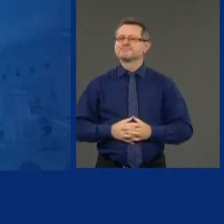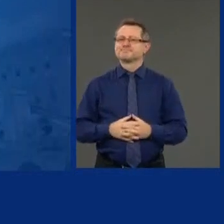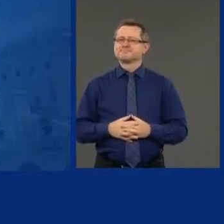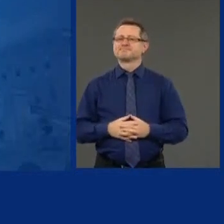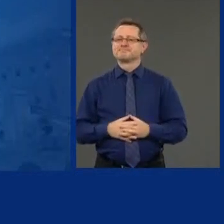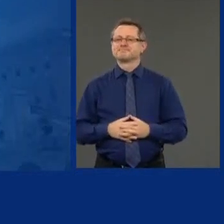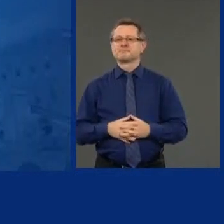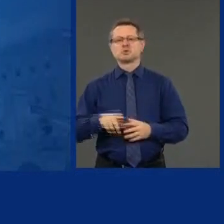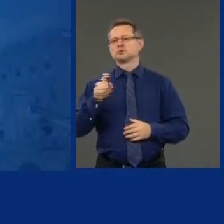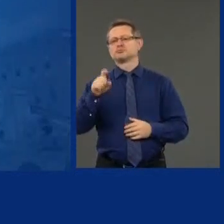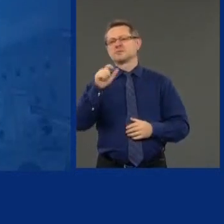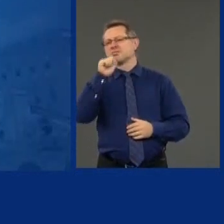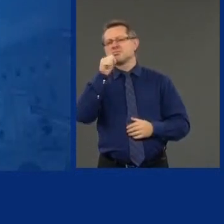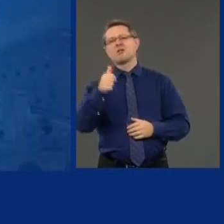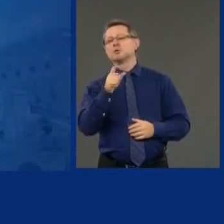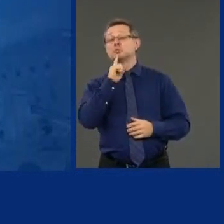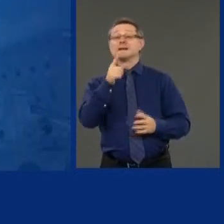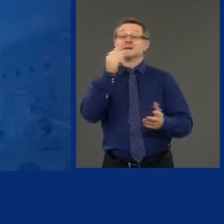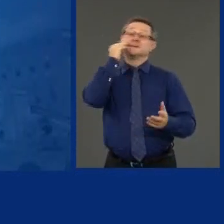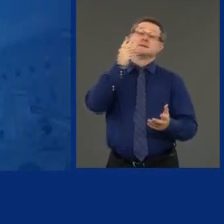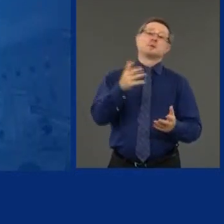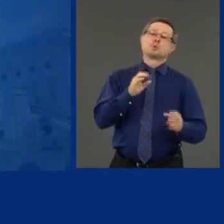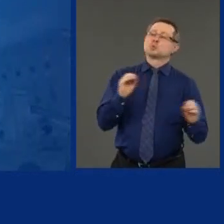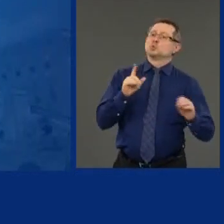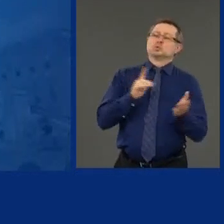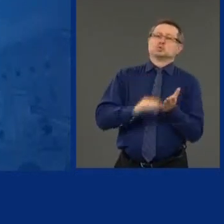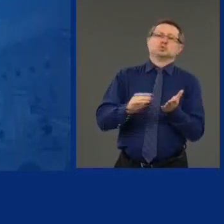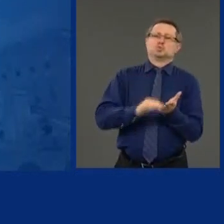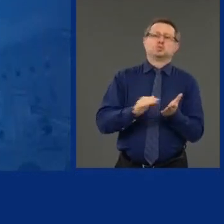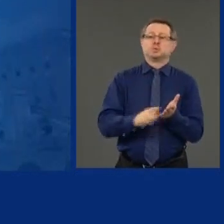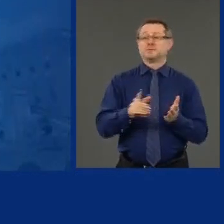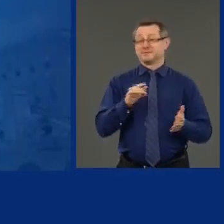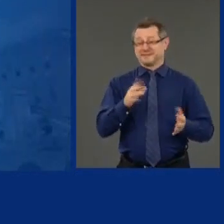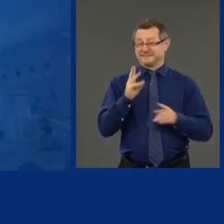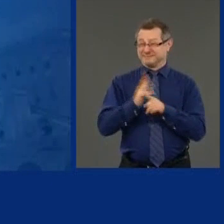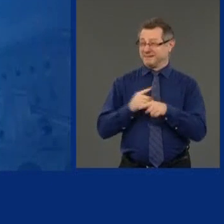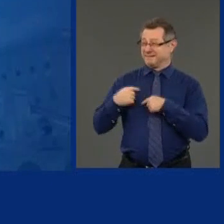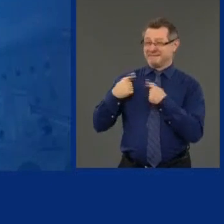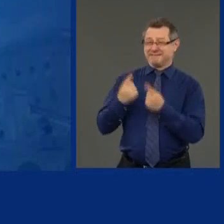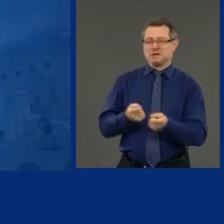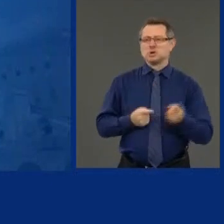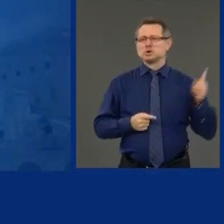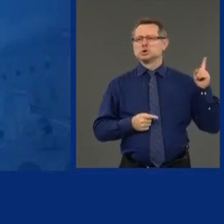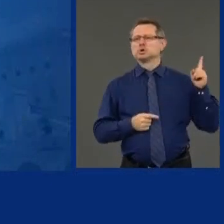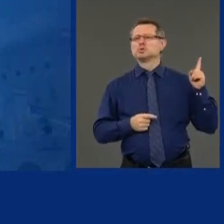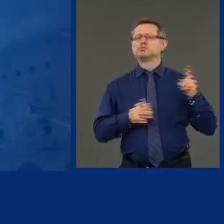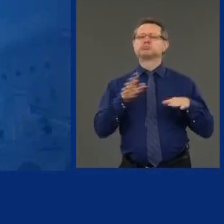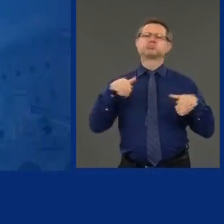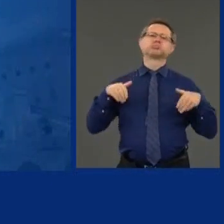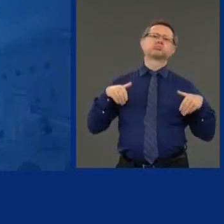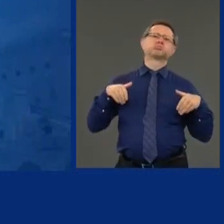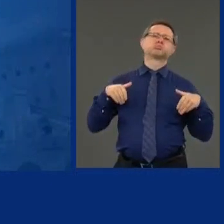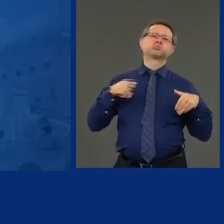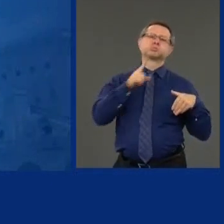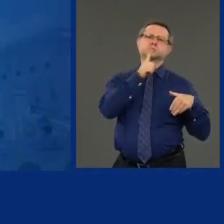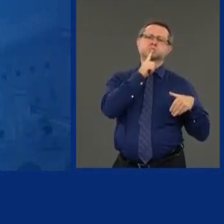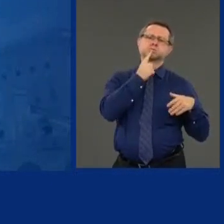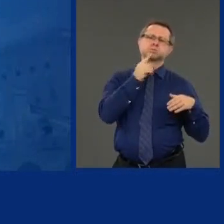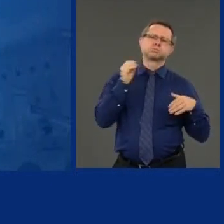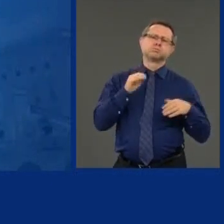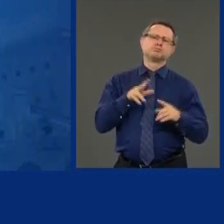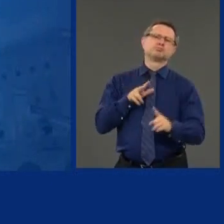plausible way. You spent six months. You filed papers.